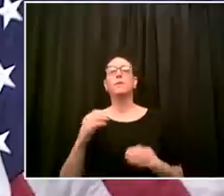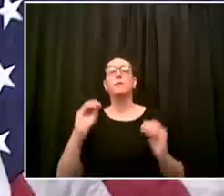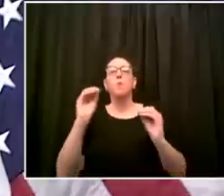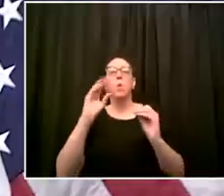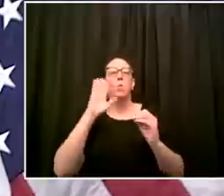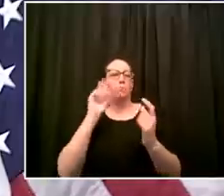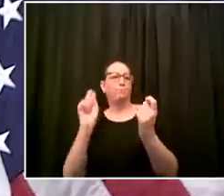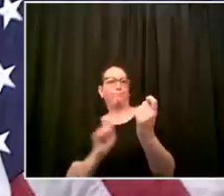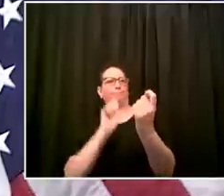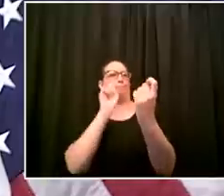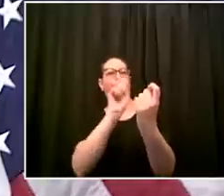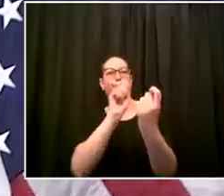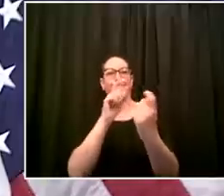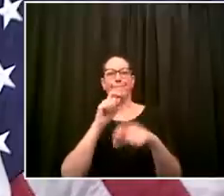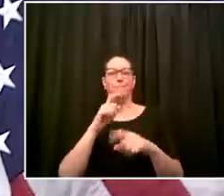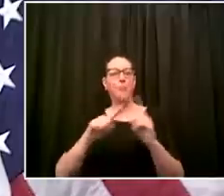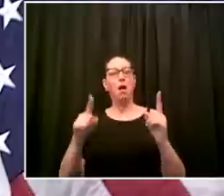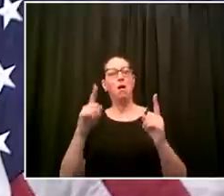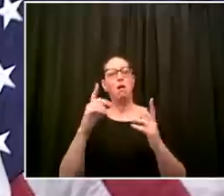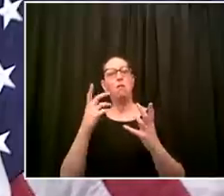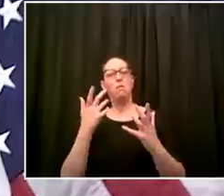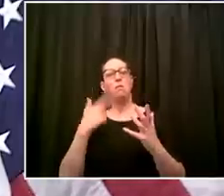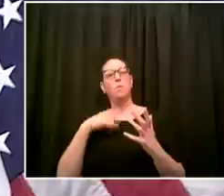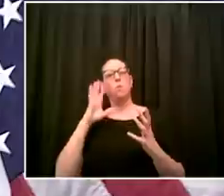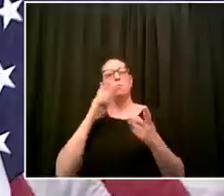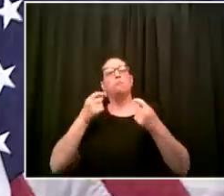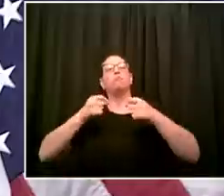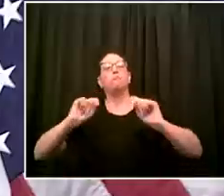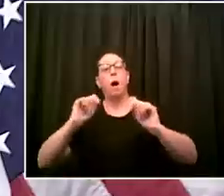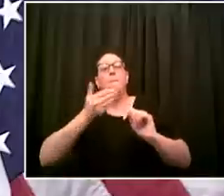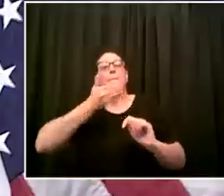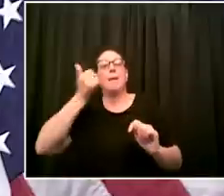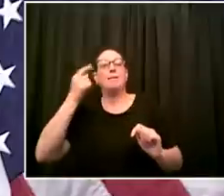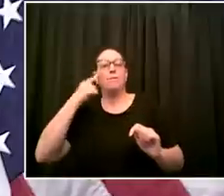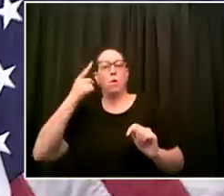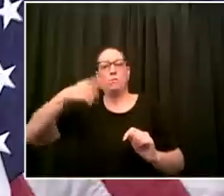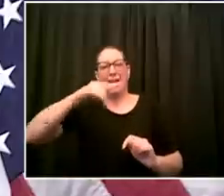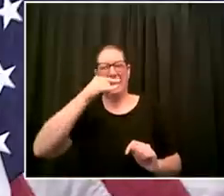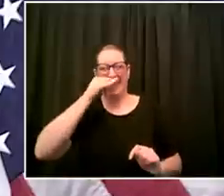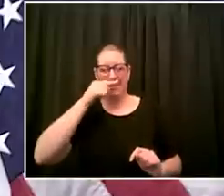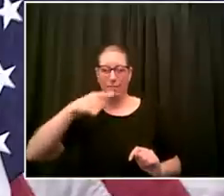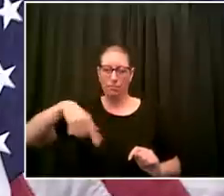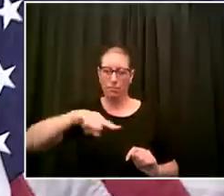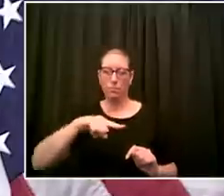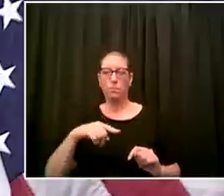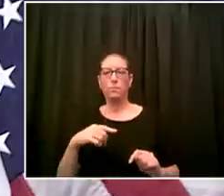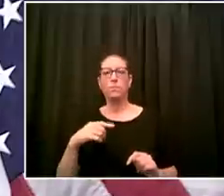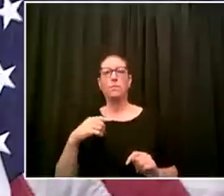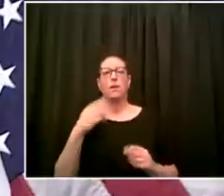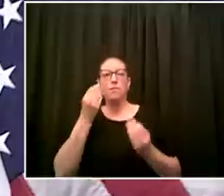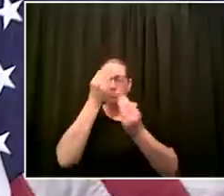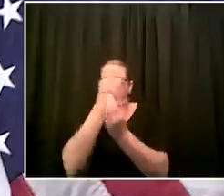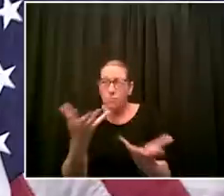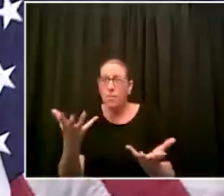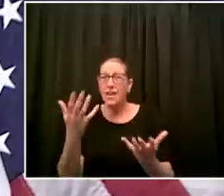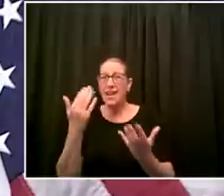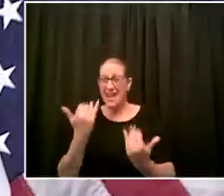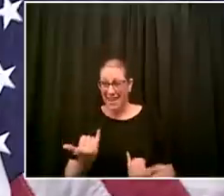in reaching so many kids but it's it's may for god's sakes this is a decision on something that's a